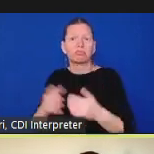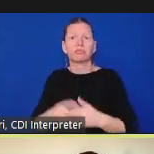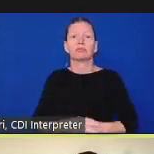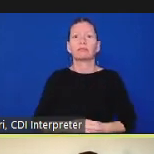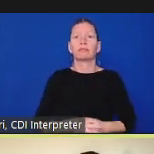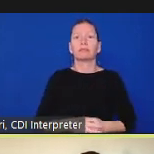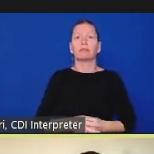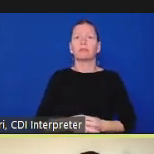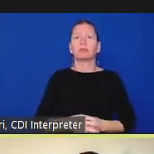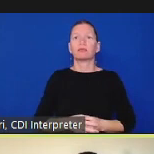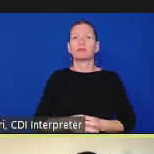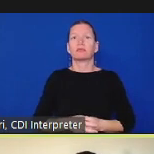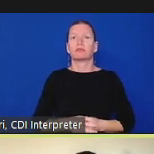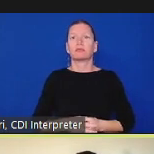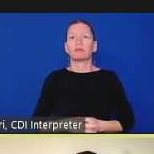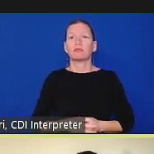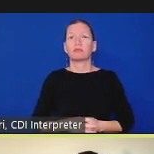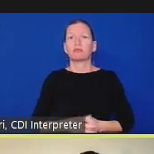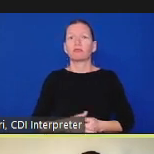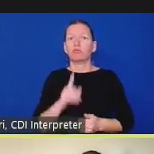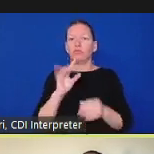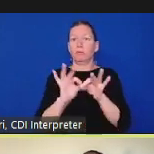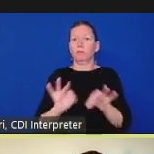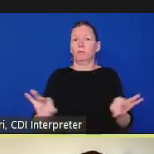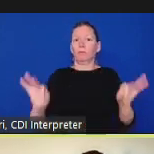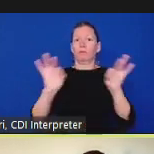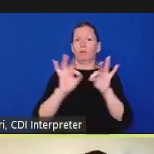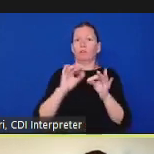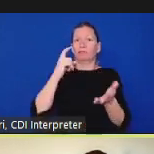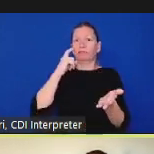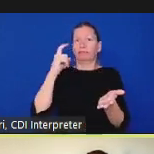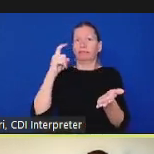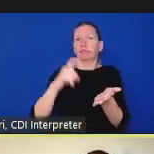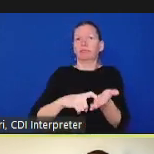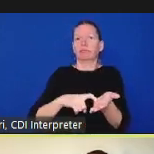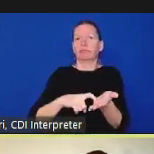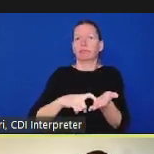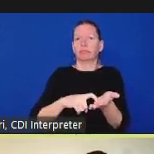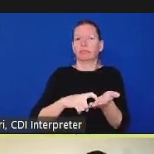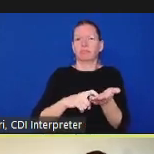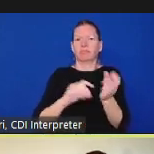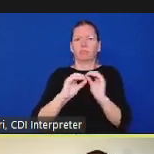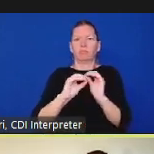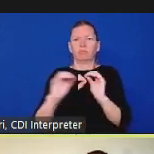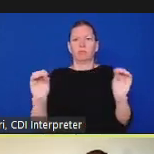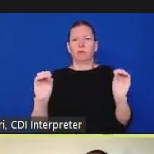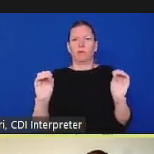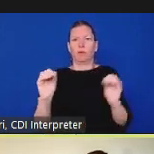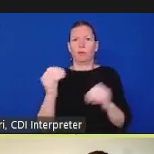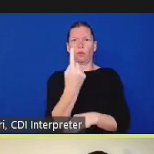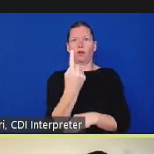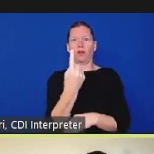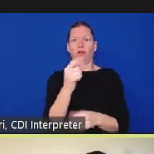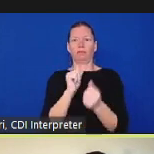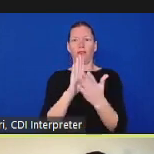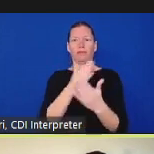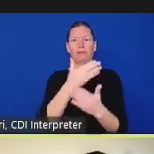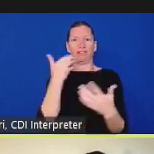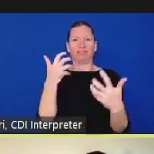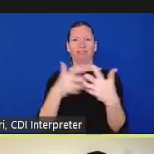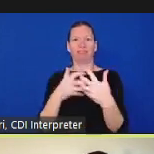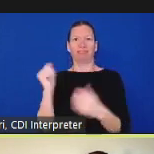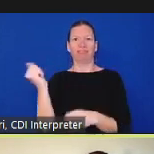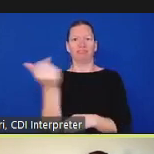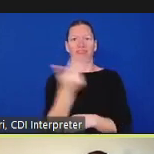to know that um there is no one best model there's no um ideal model that everybody